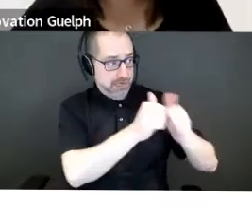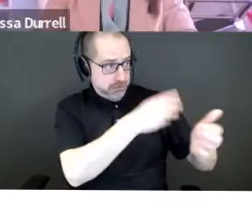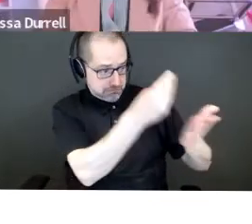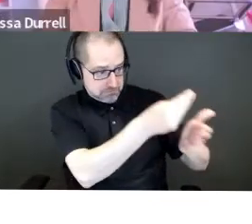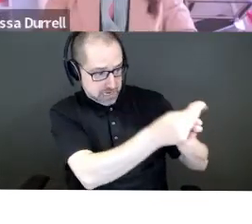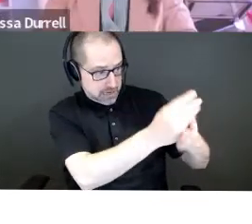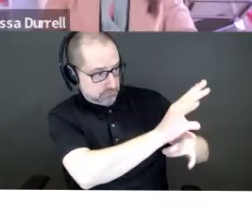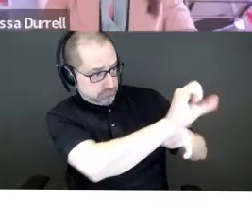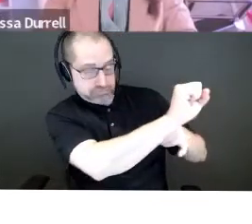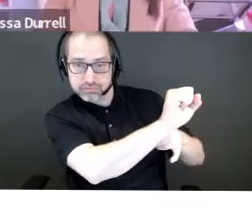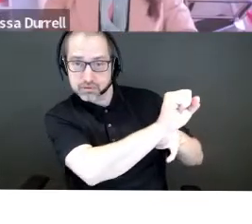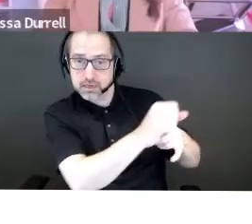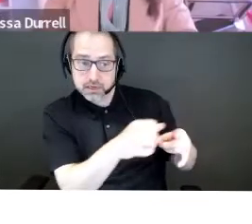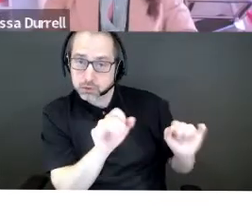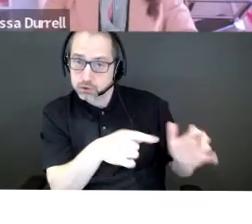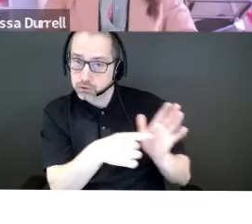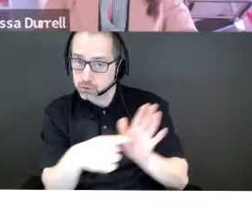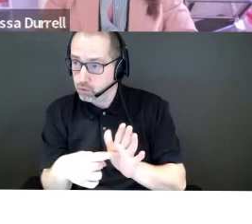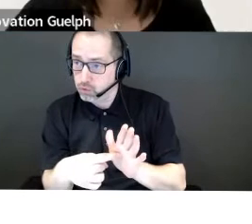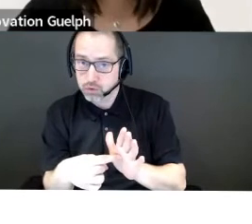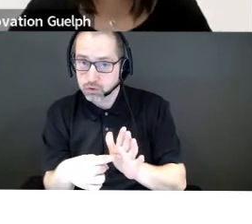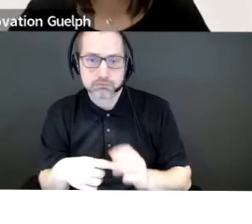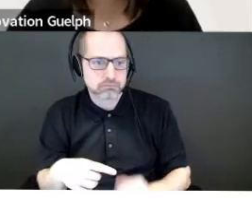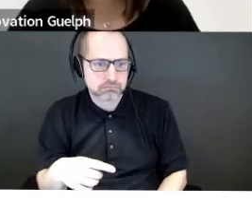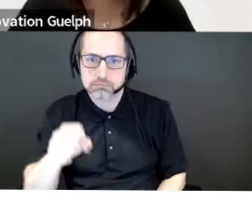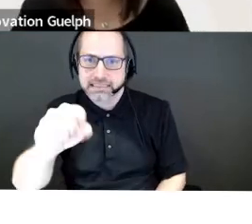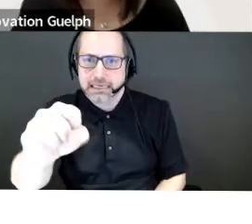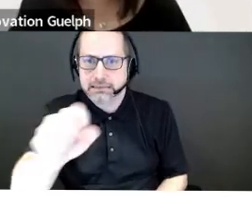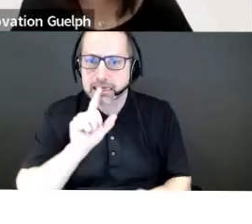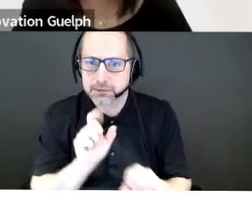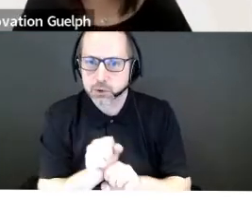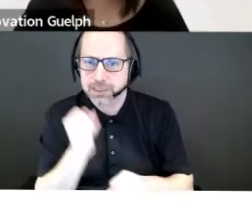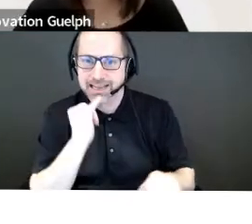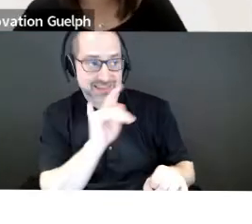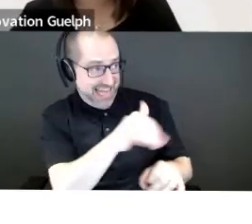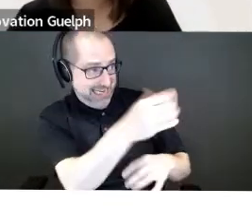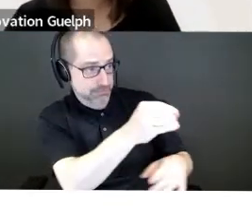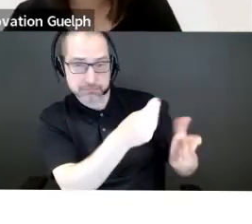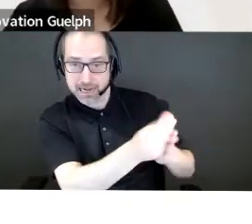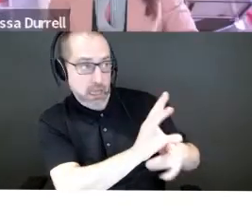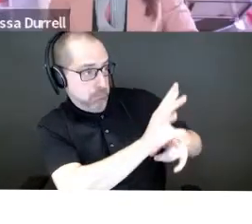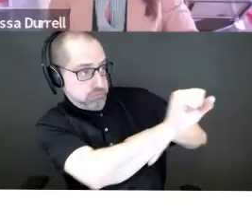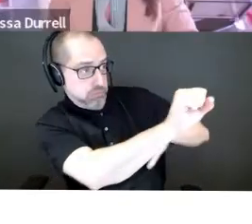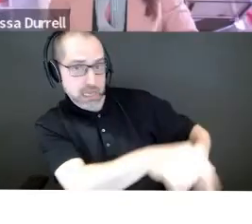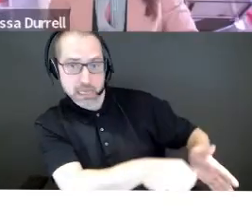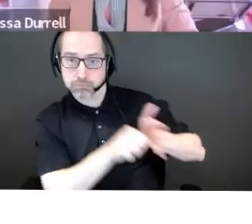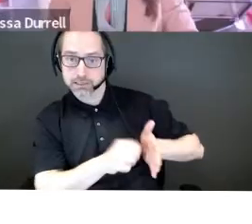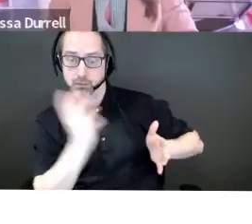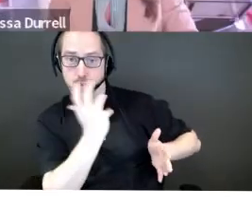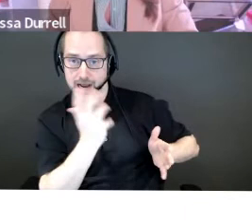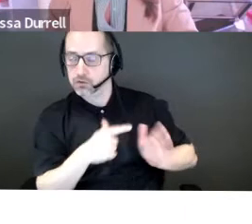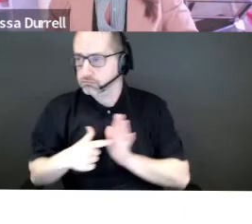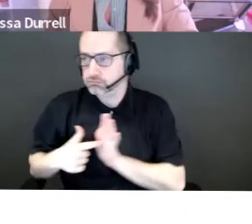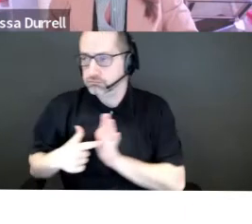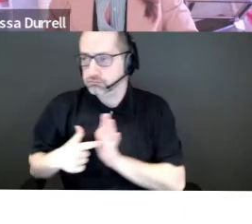Yes. If it's impressive, if it's impressive, you know, uh, what do they say where the money